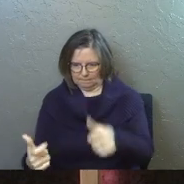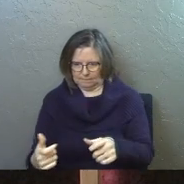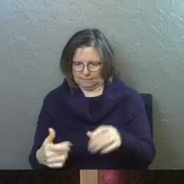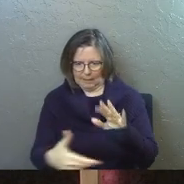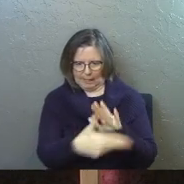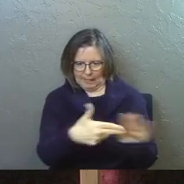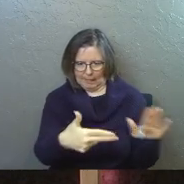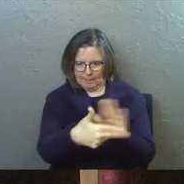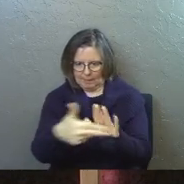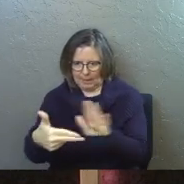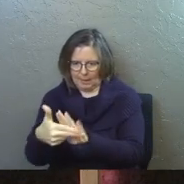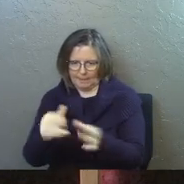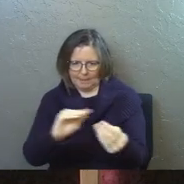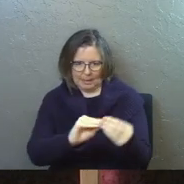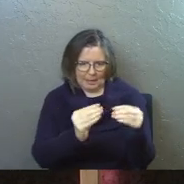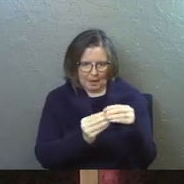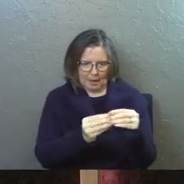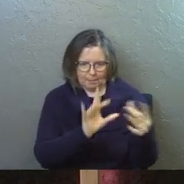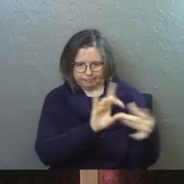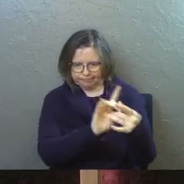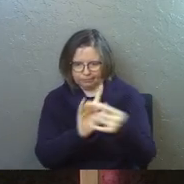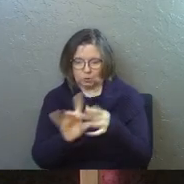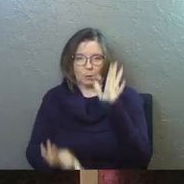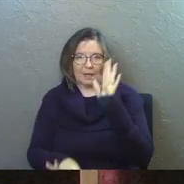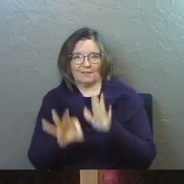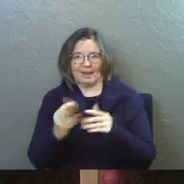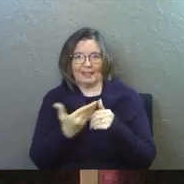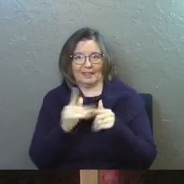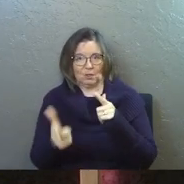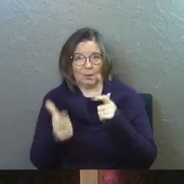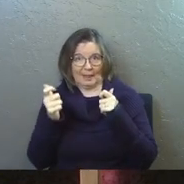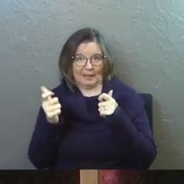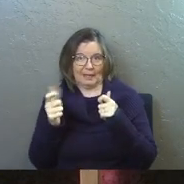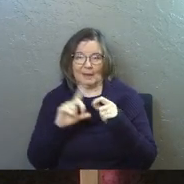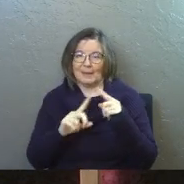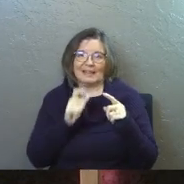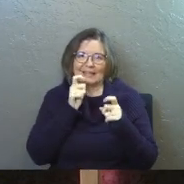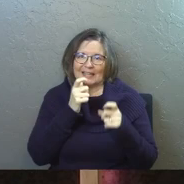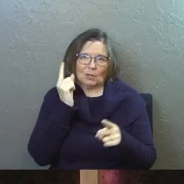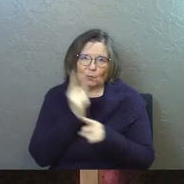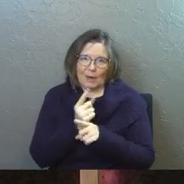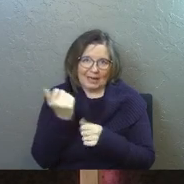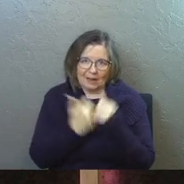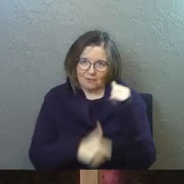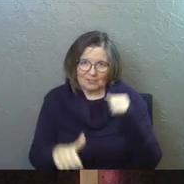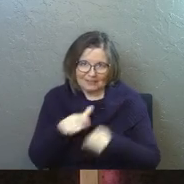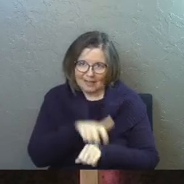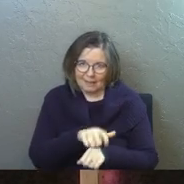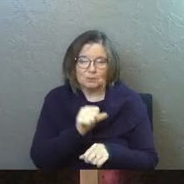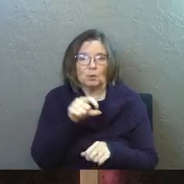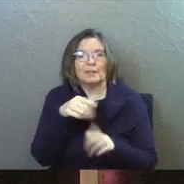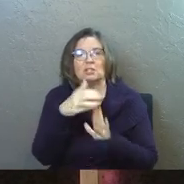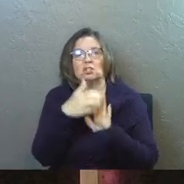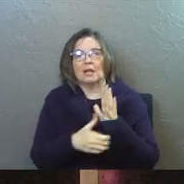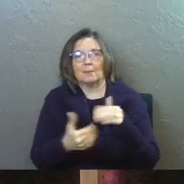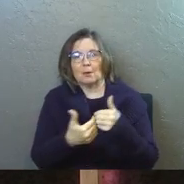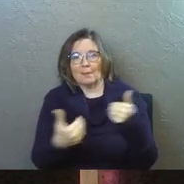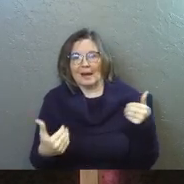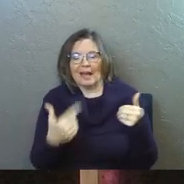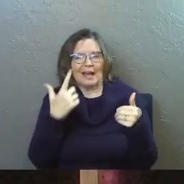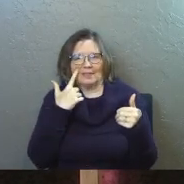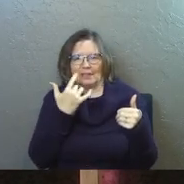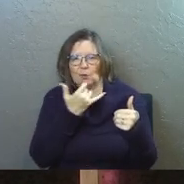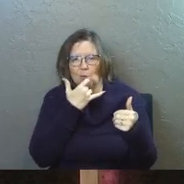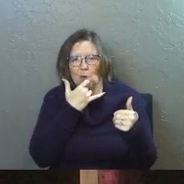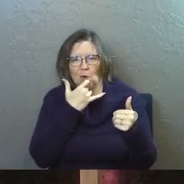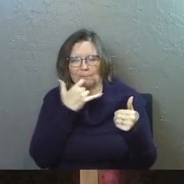that we could quickly find passages. God bless them. Amen. Um, but they didn't get it right every single time. So this chapter break, I believe